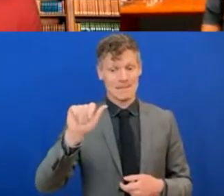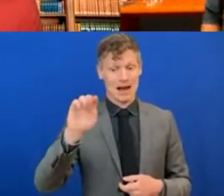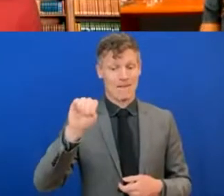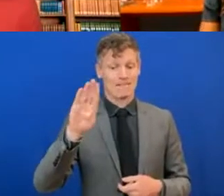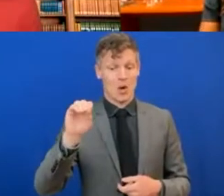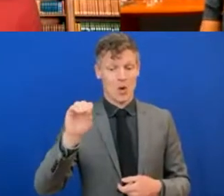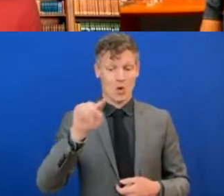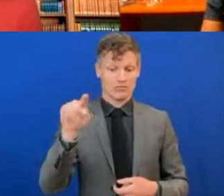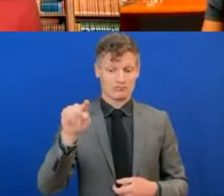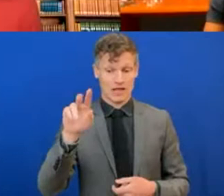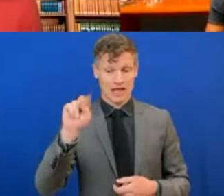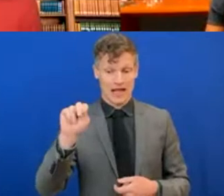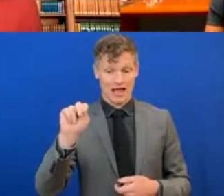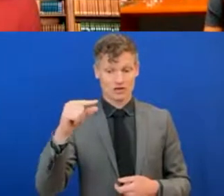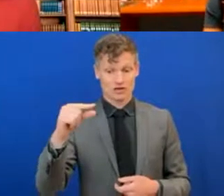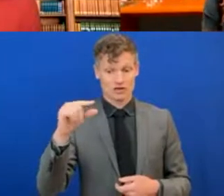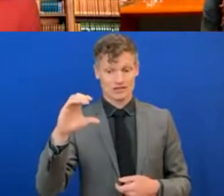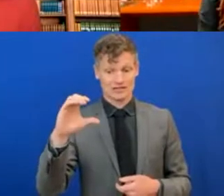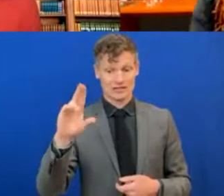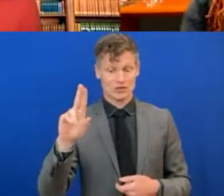on anything you've heard from our other speakers.